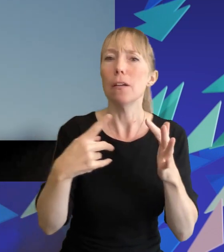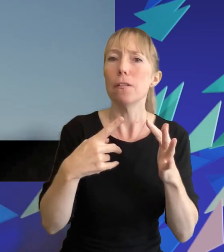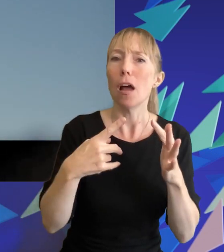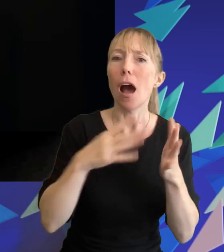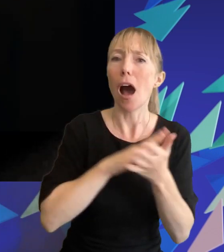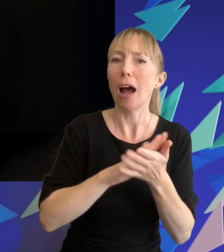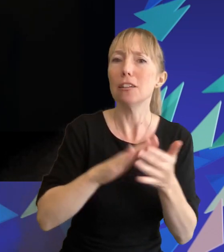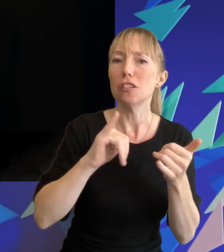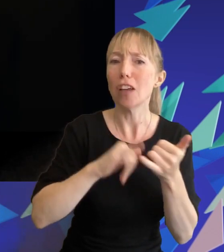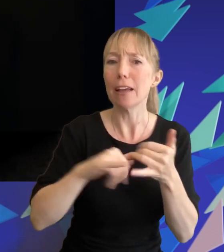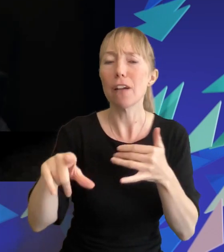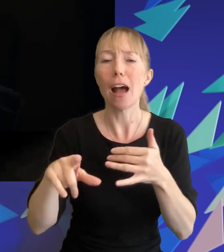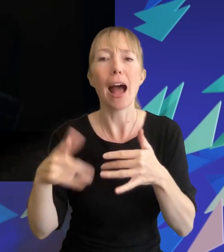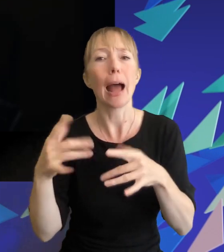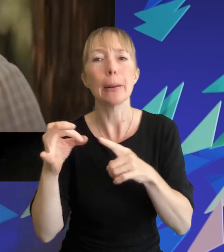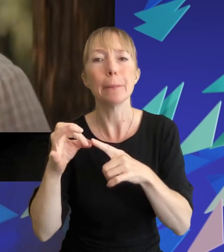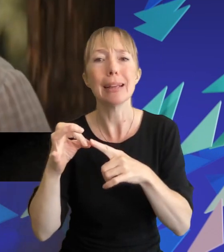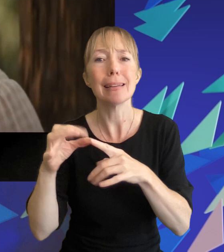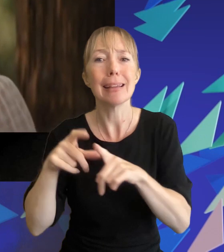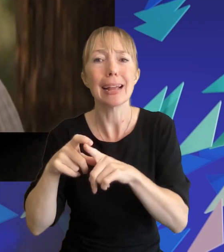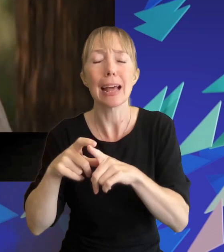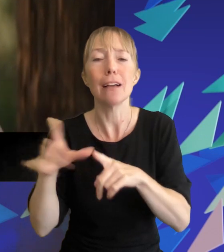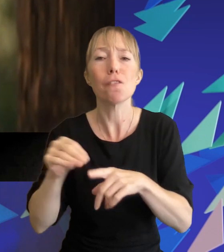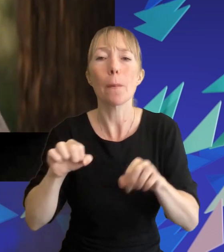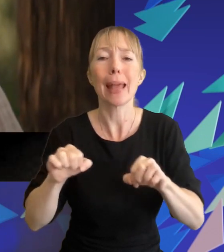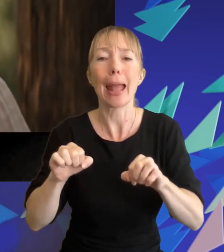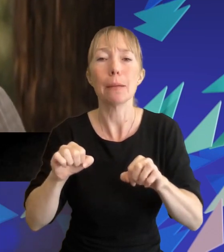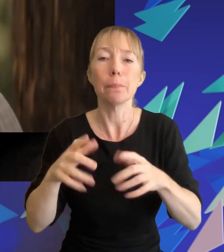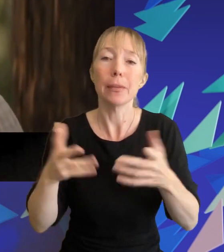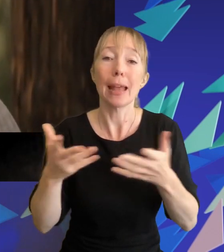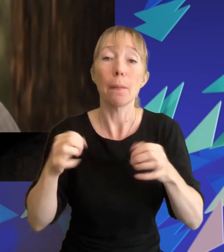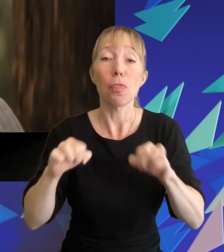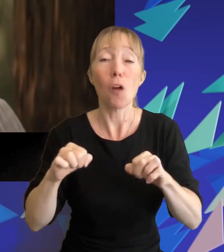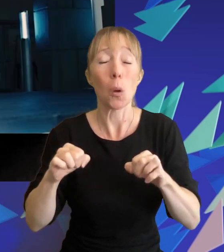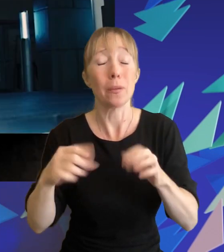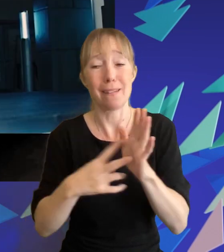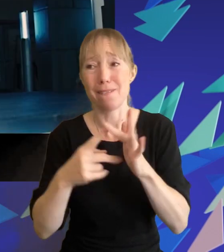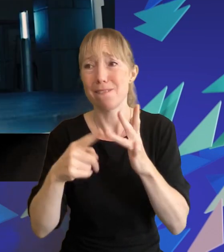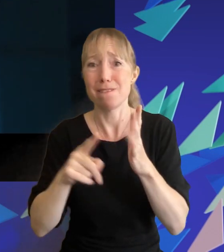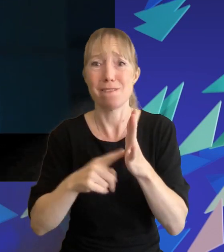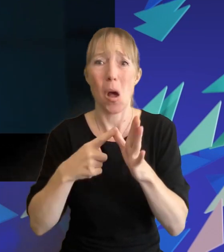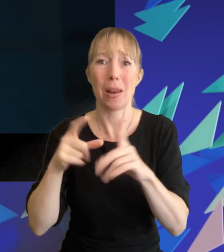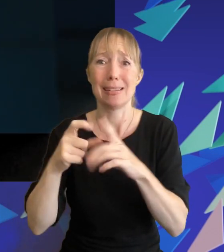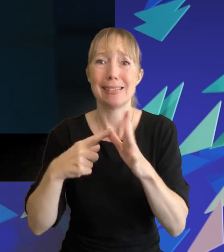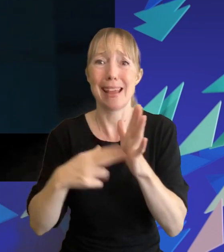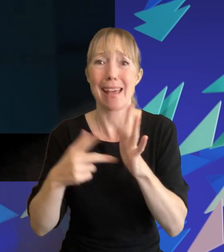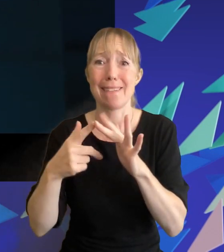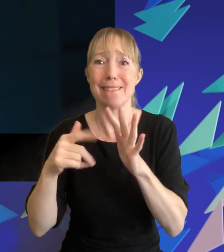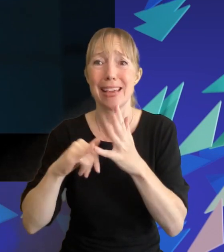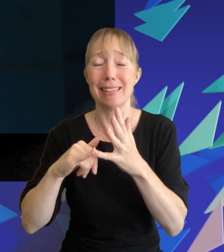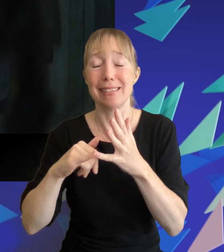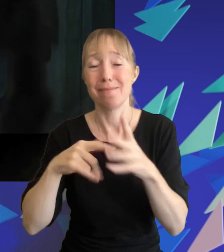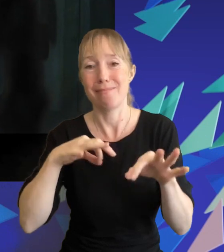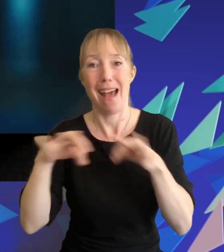schaefer game of thrones peter dinklage and acting royalty viola davis the core team behind the franchise's most